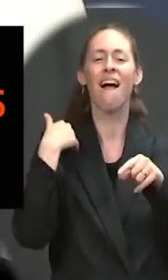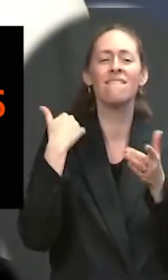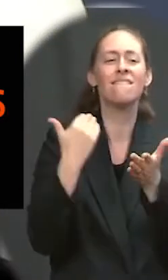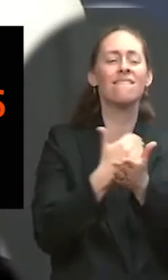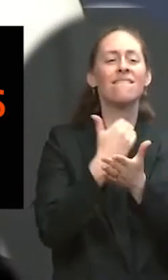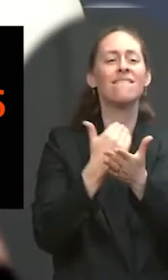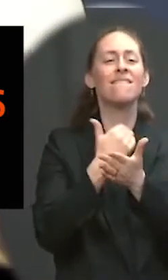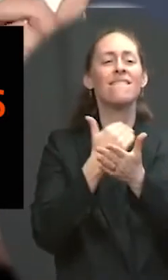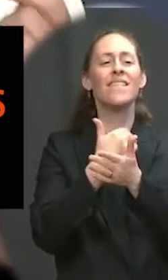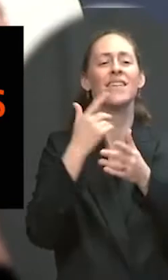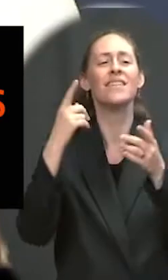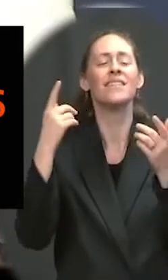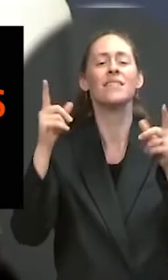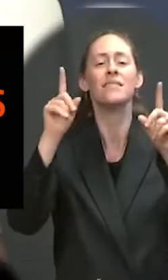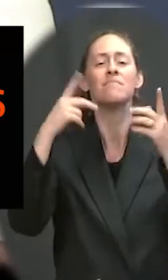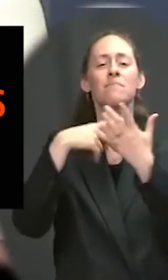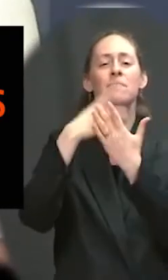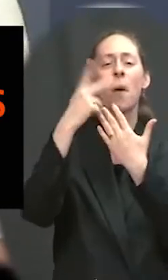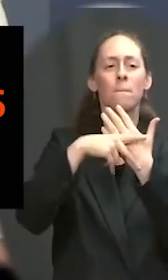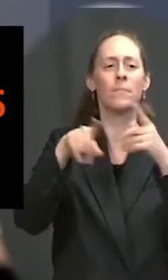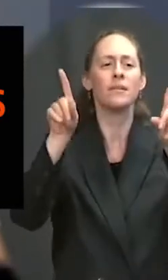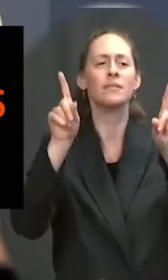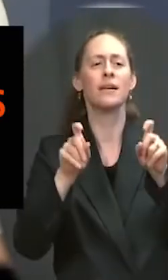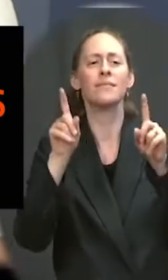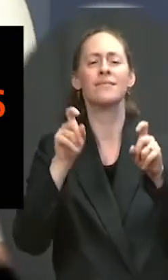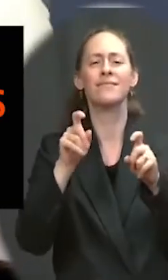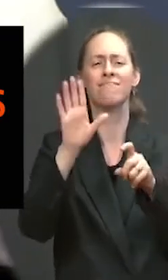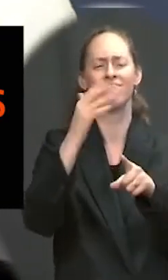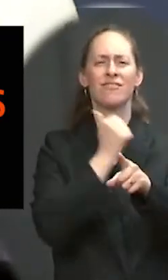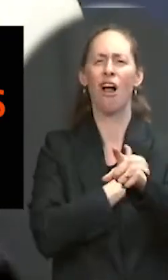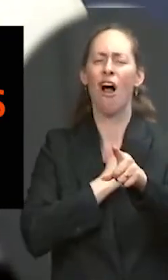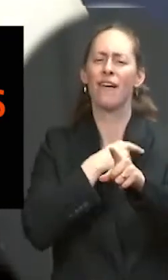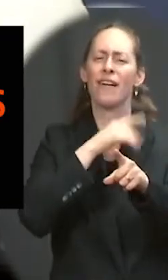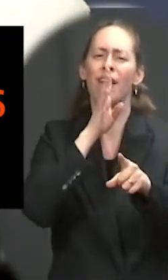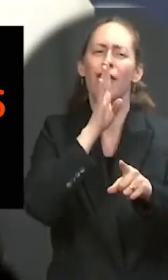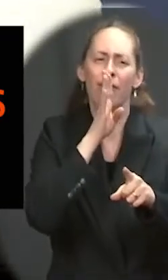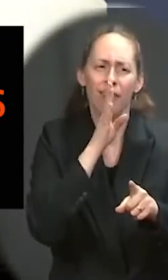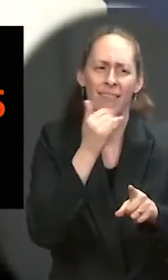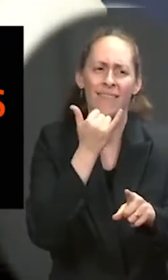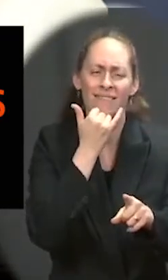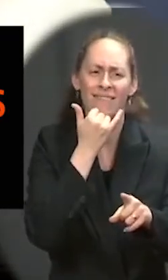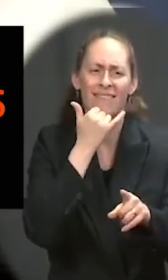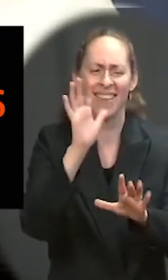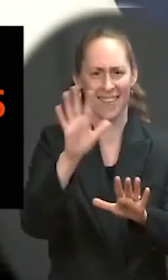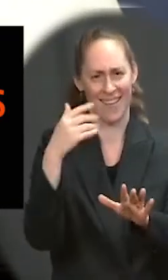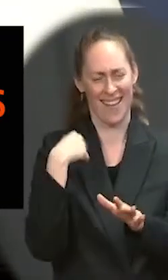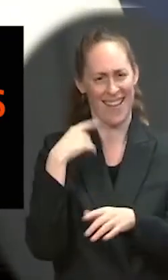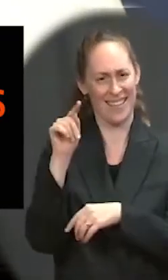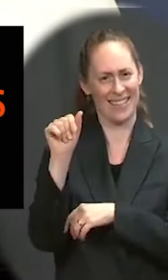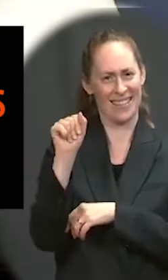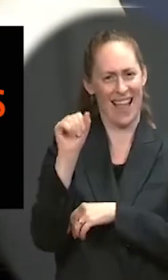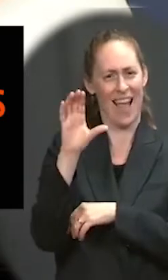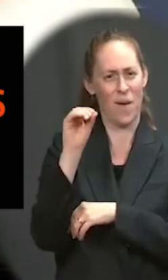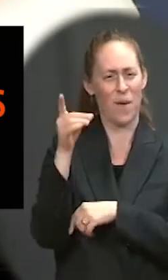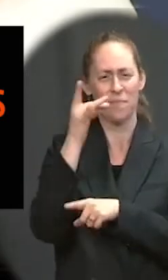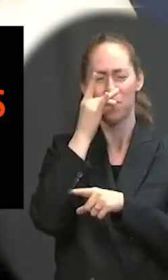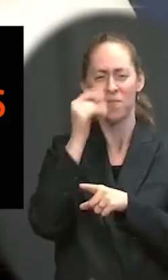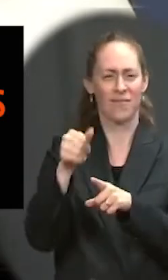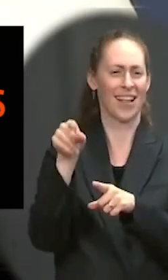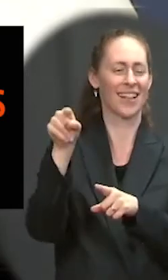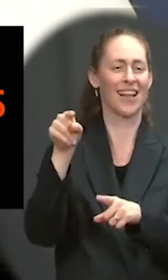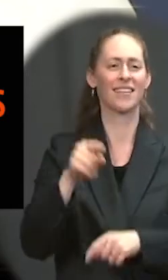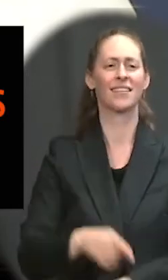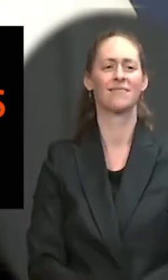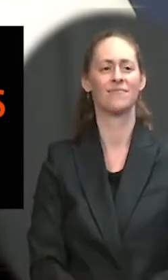Taqueria Jemelas, I'm going to butcher that, and I apologize. I want to go there and have some tacos, is owned in part by Mexican immigrants and